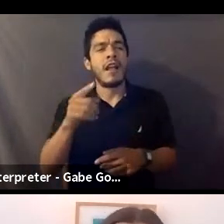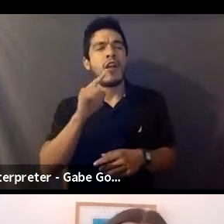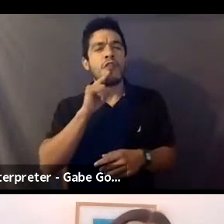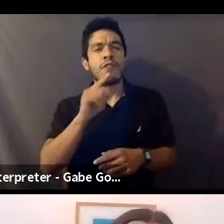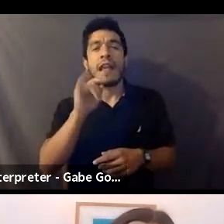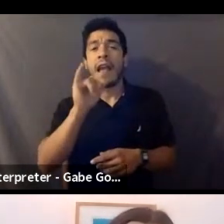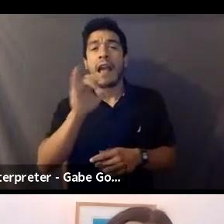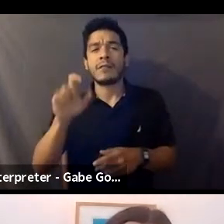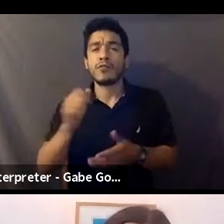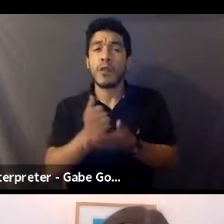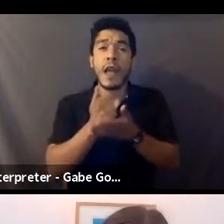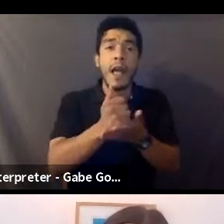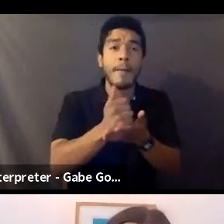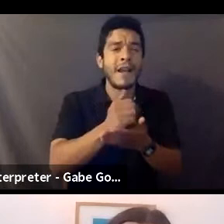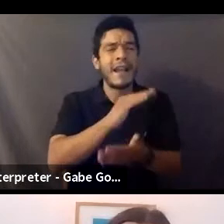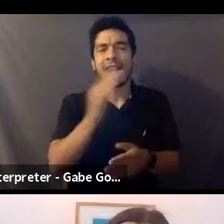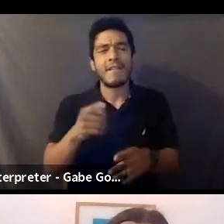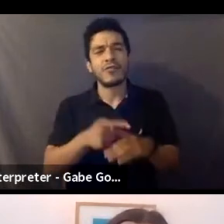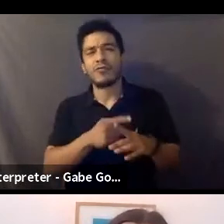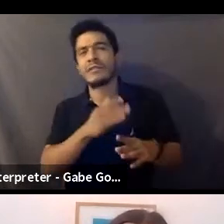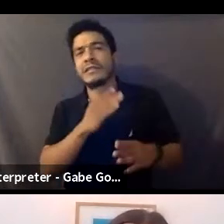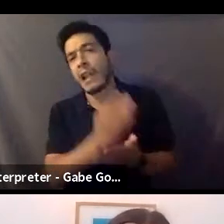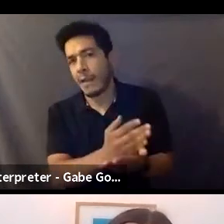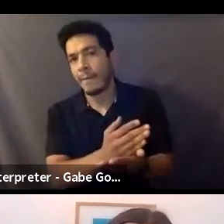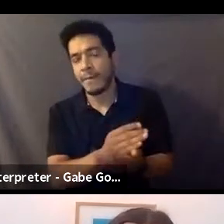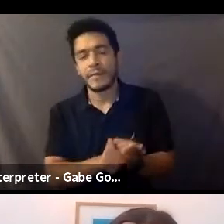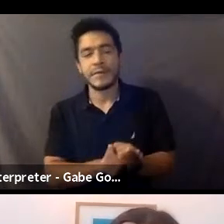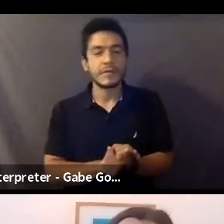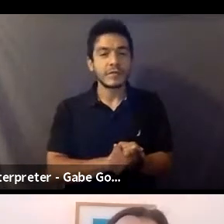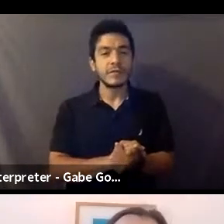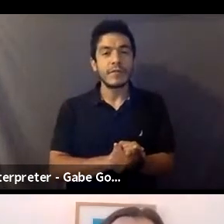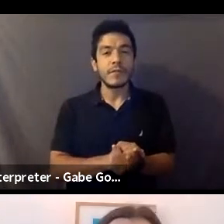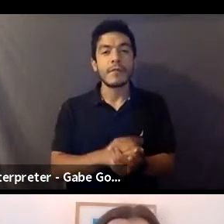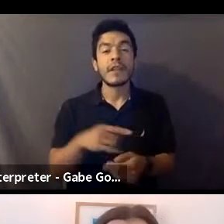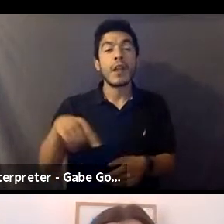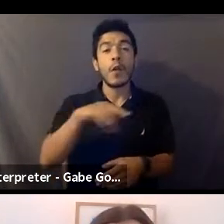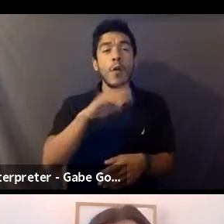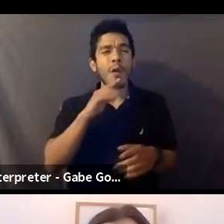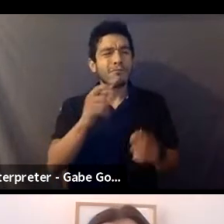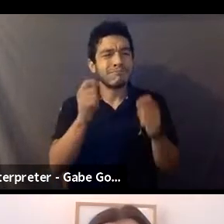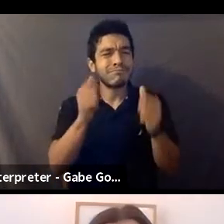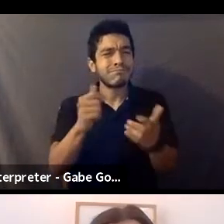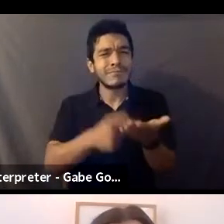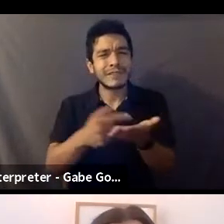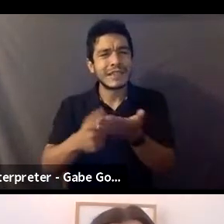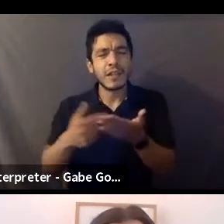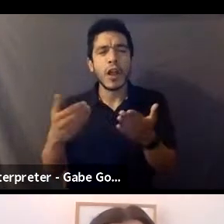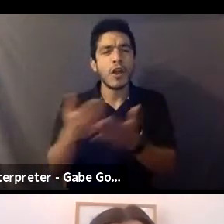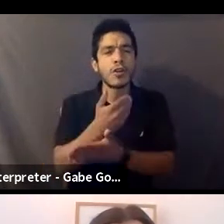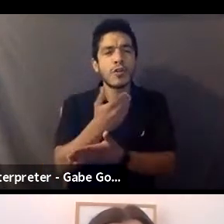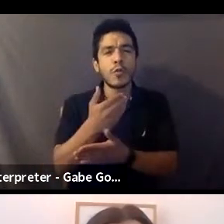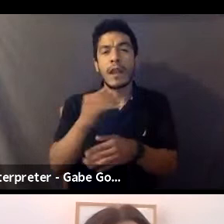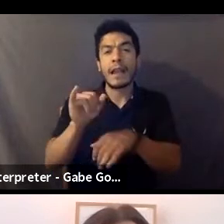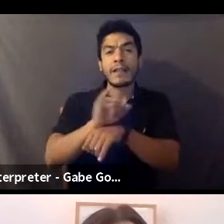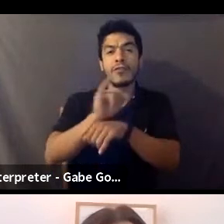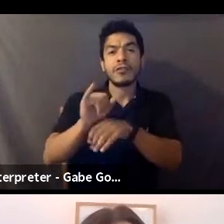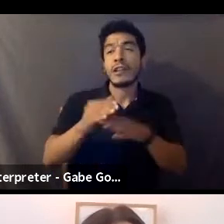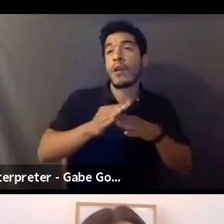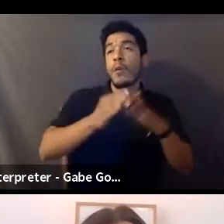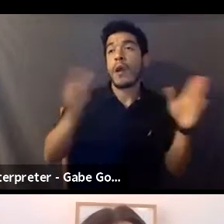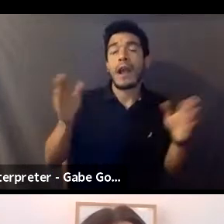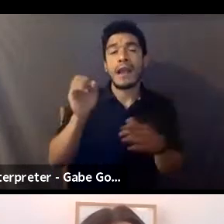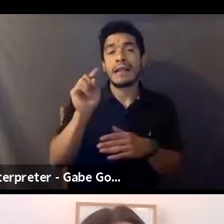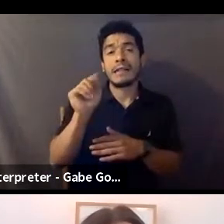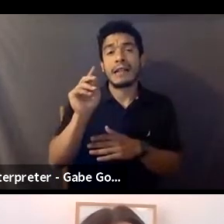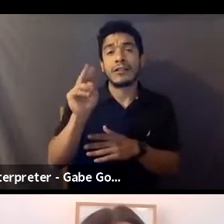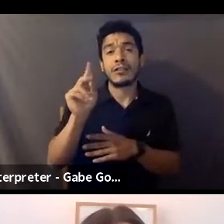hinder. So we're going to look deeper into this growing profession and we'll briefly discuss the new industry-wide standards for training, registration,